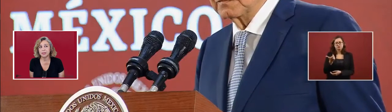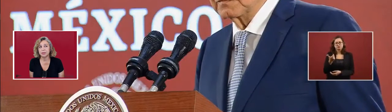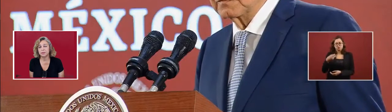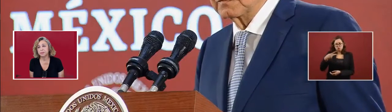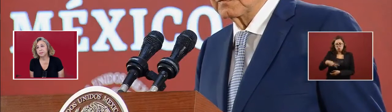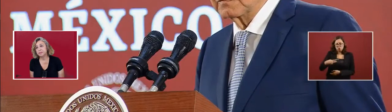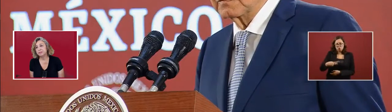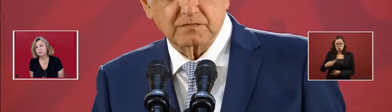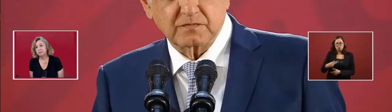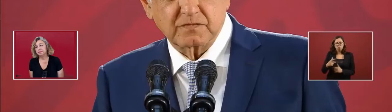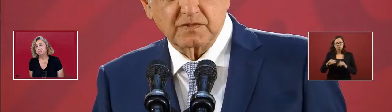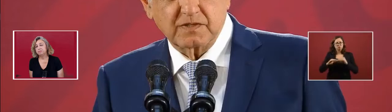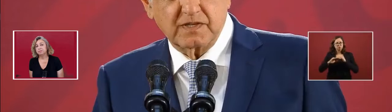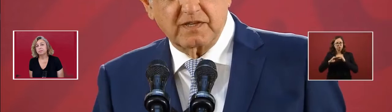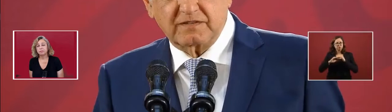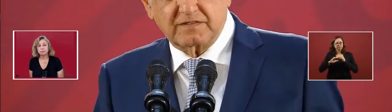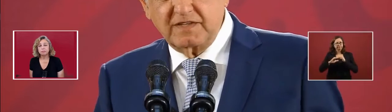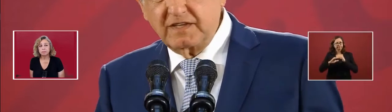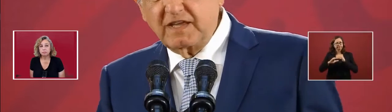the peso.